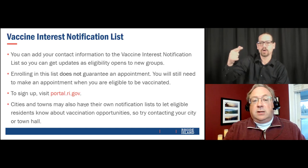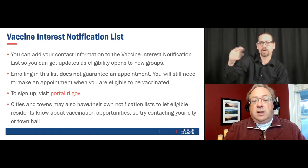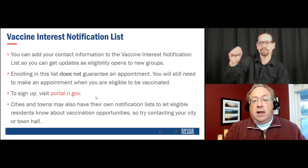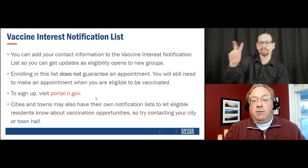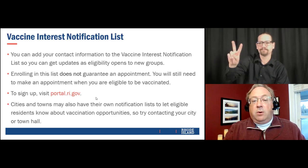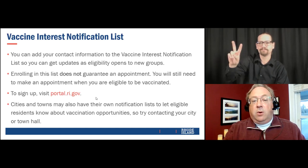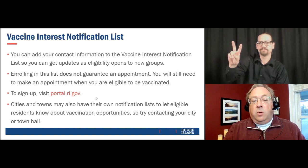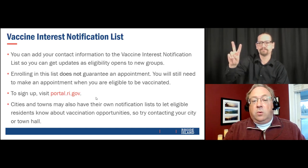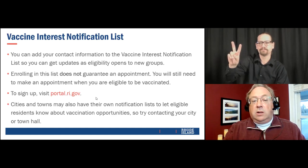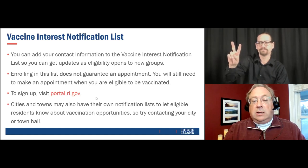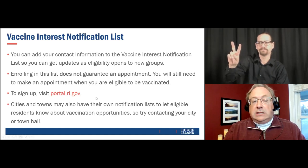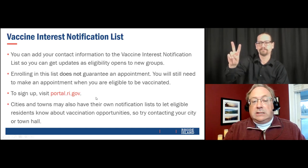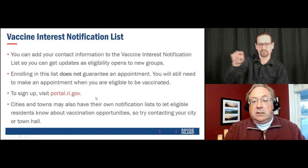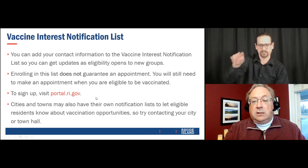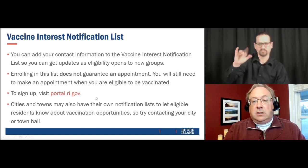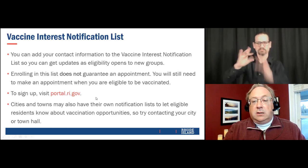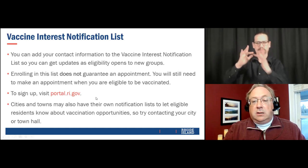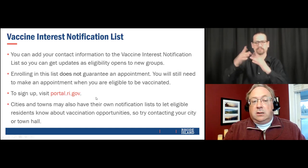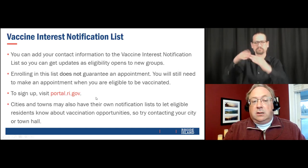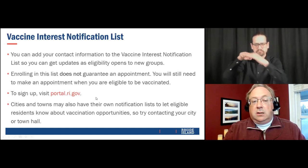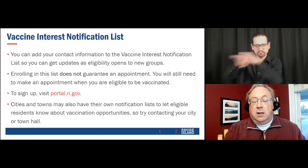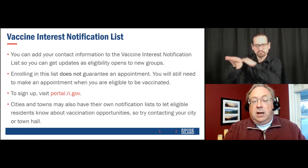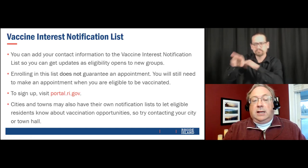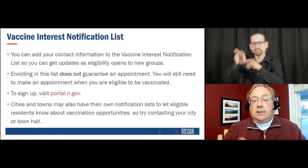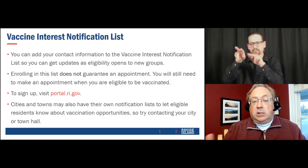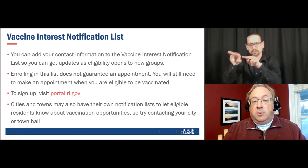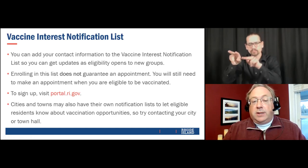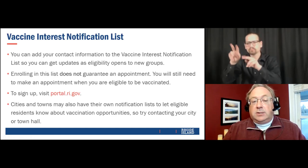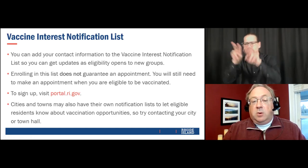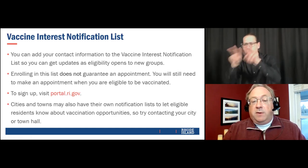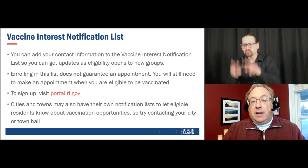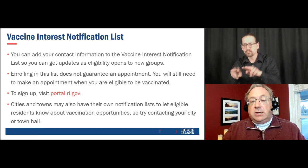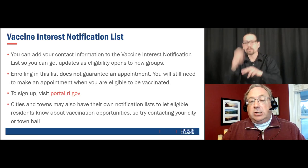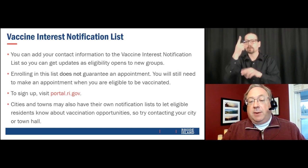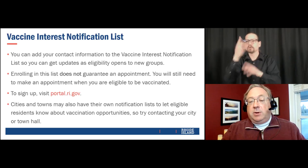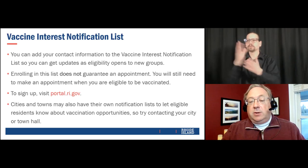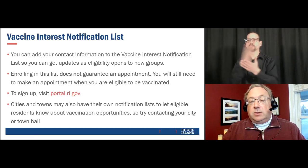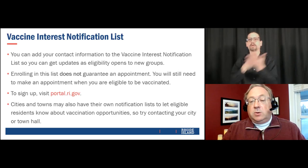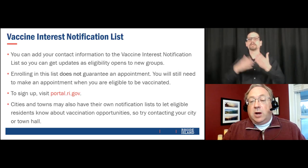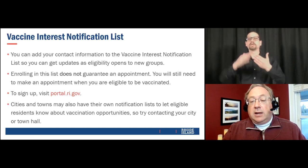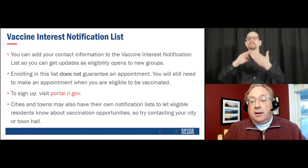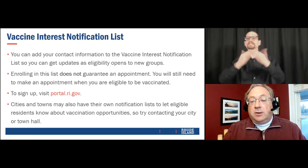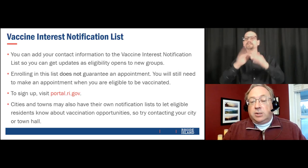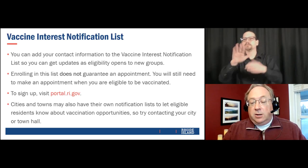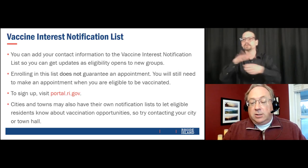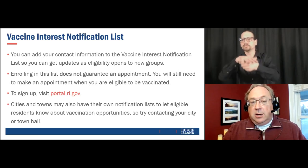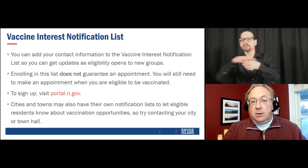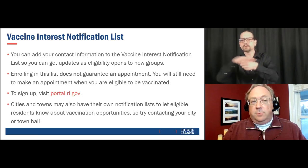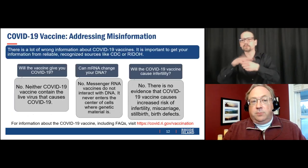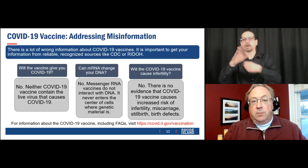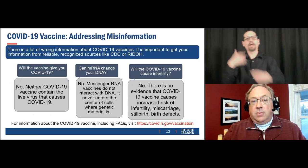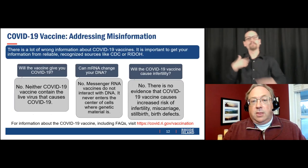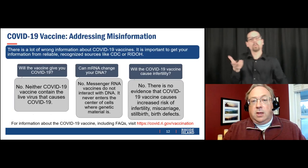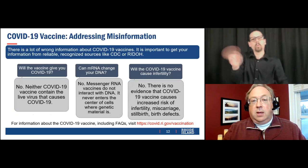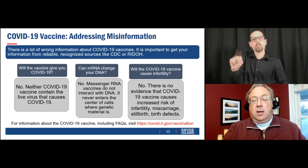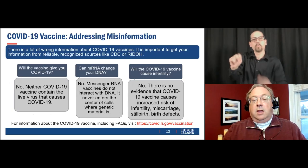towns have their own list. And it lets eligible residents know about vaccination opportunities. So try contacting your city or town.